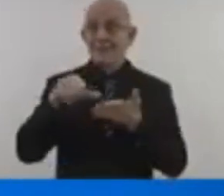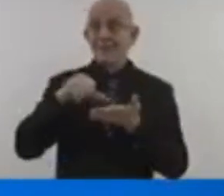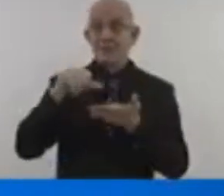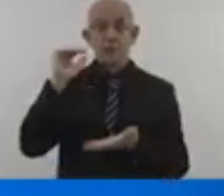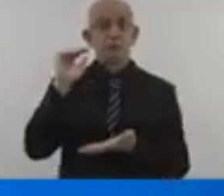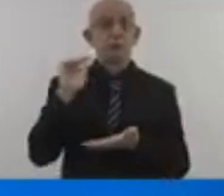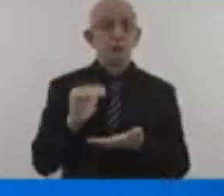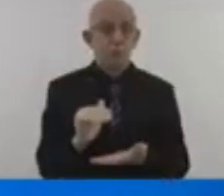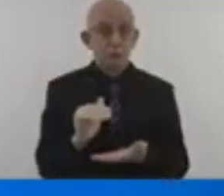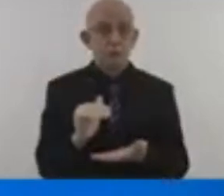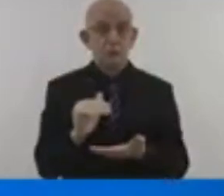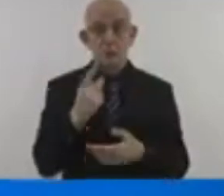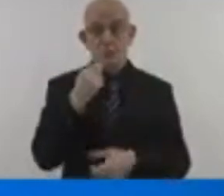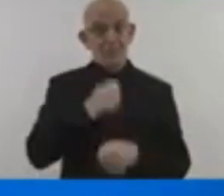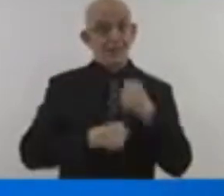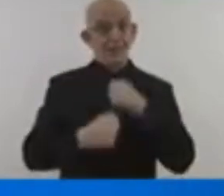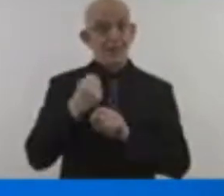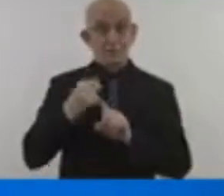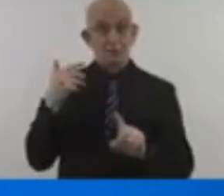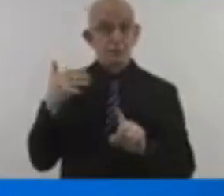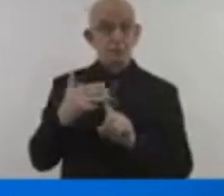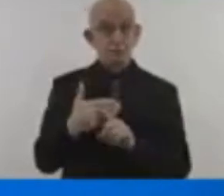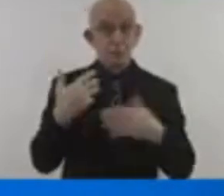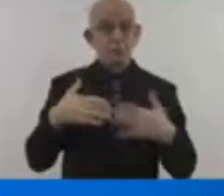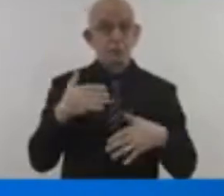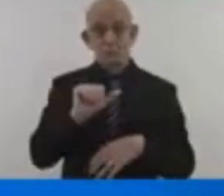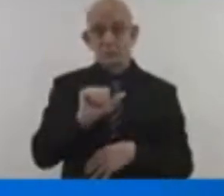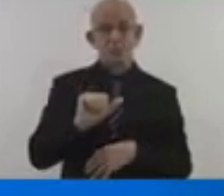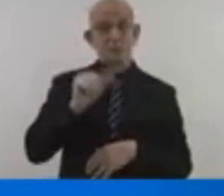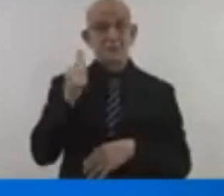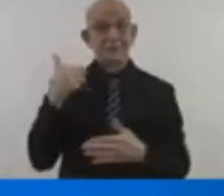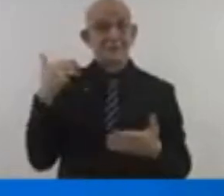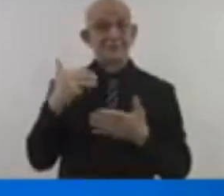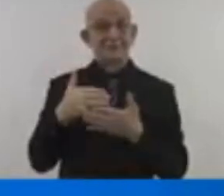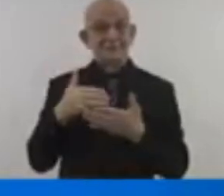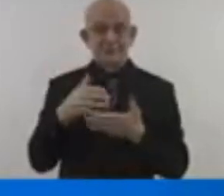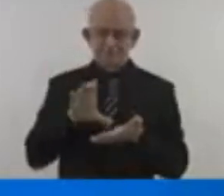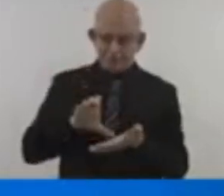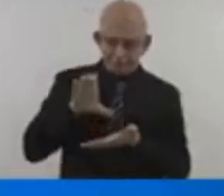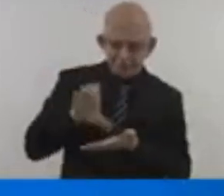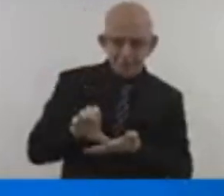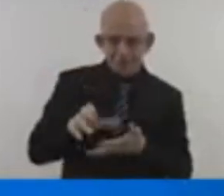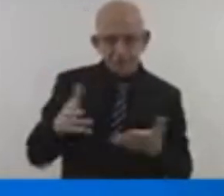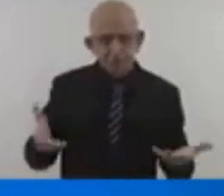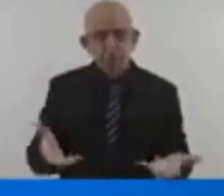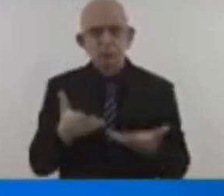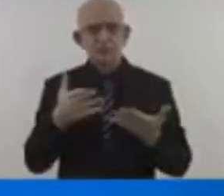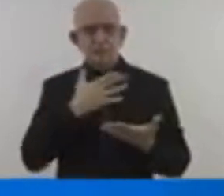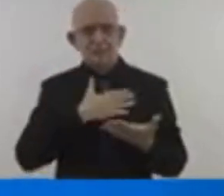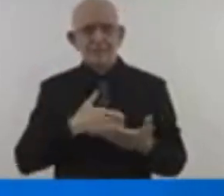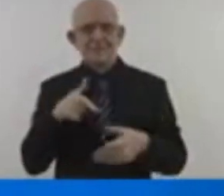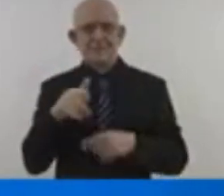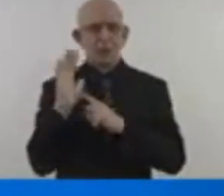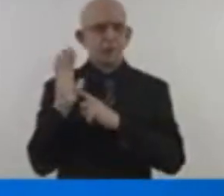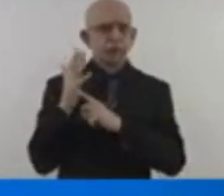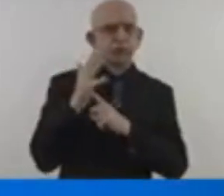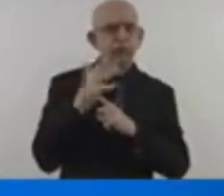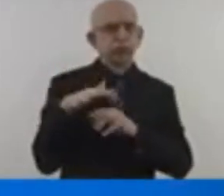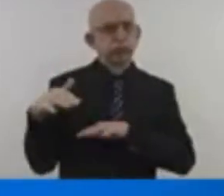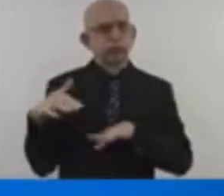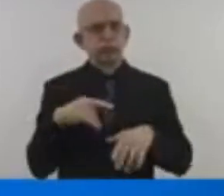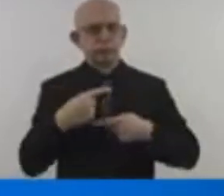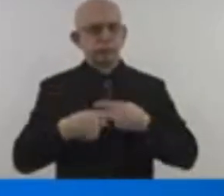fuels. And almost everywhere, solar and wind are the cheapest source of new electricity.